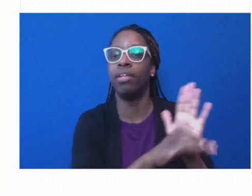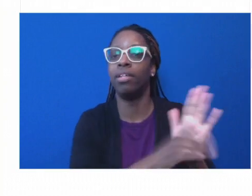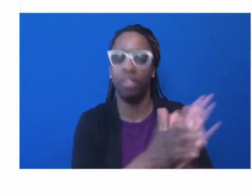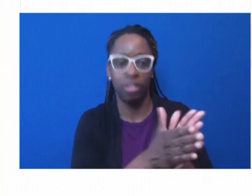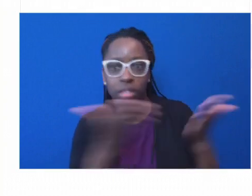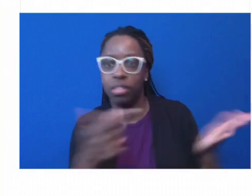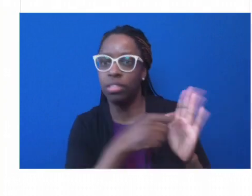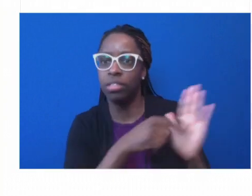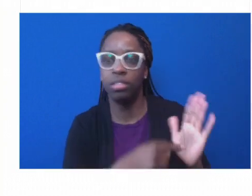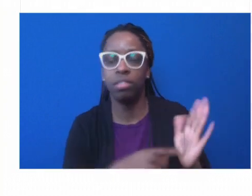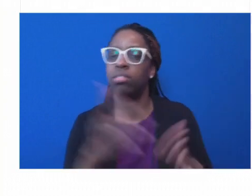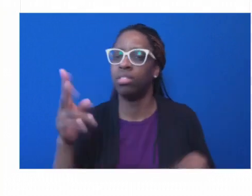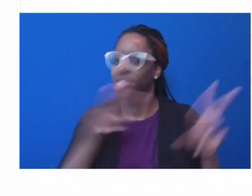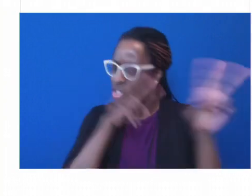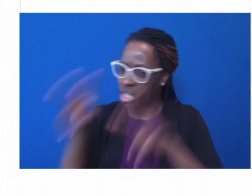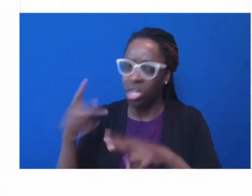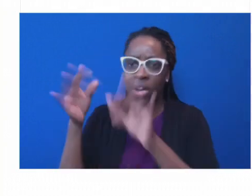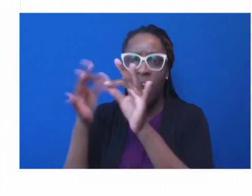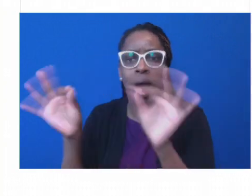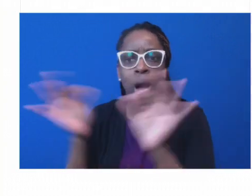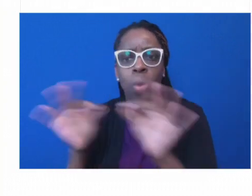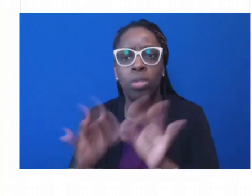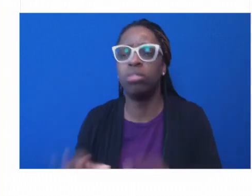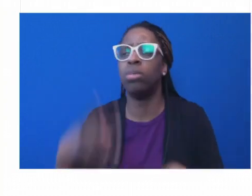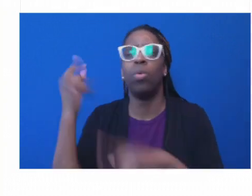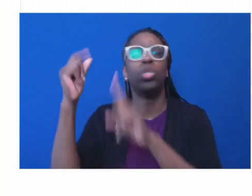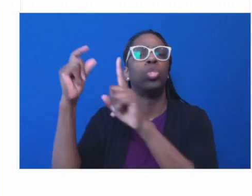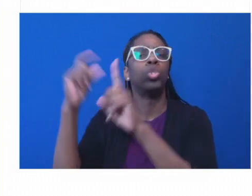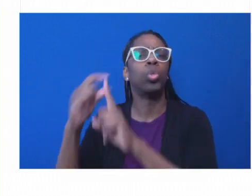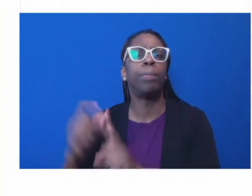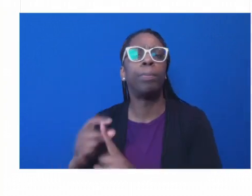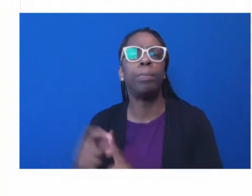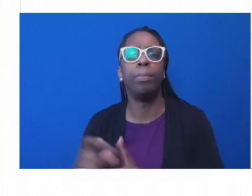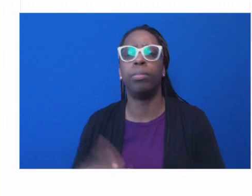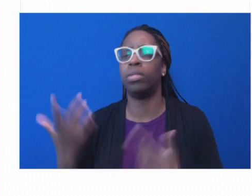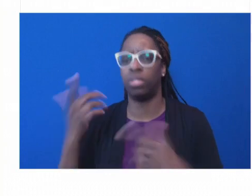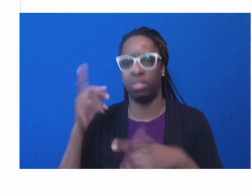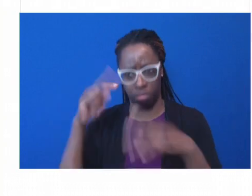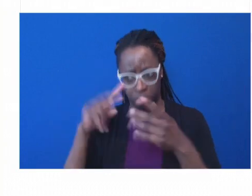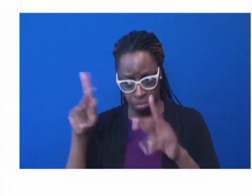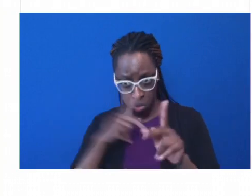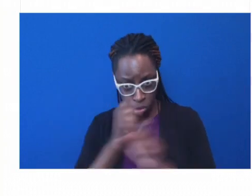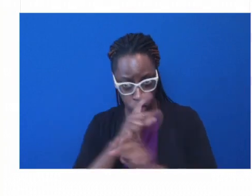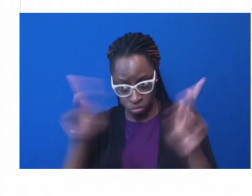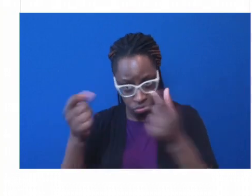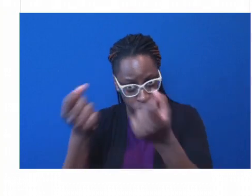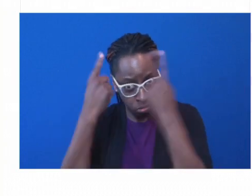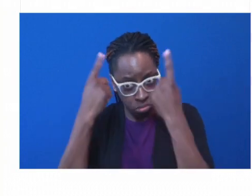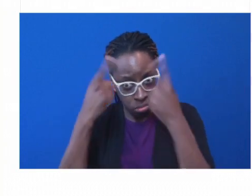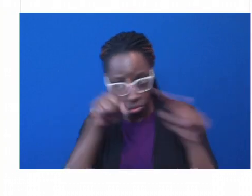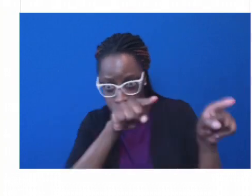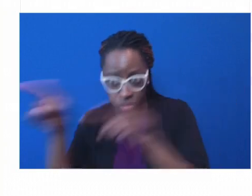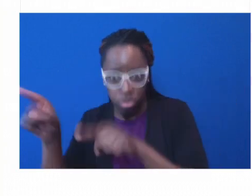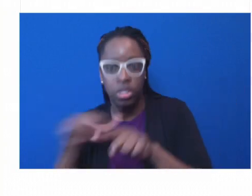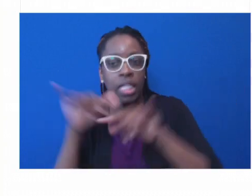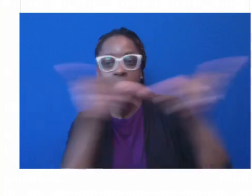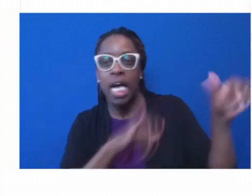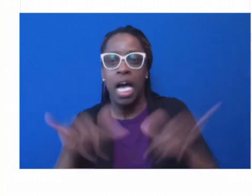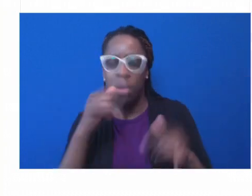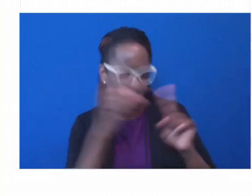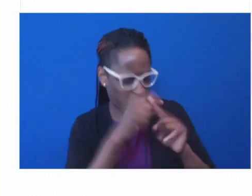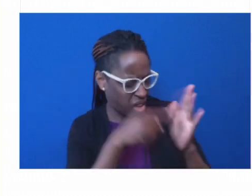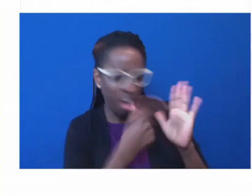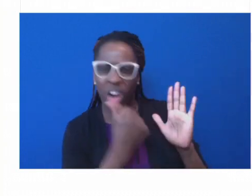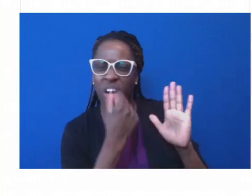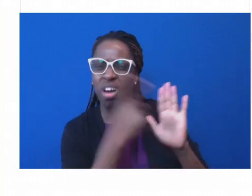would resonate locally in terms of a value to community well-being? We have to kind of reimagine those kinds of